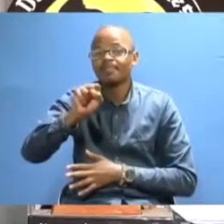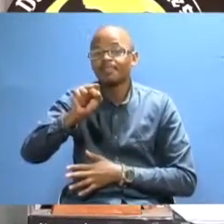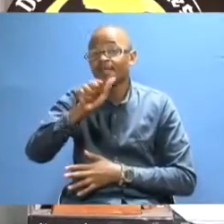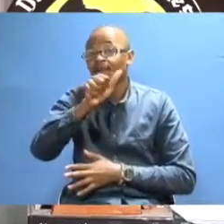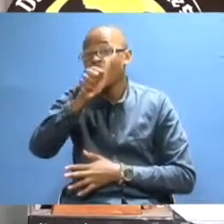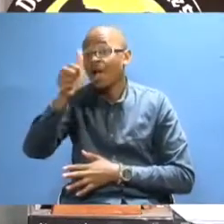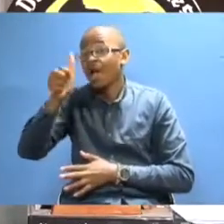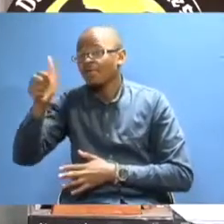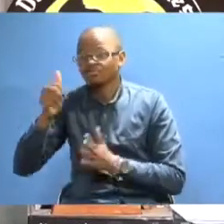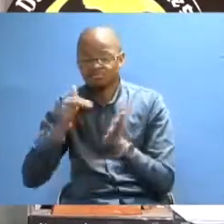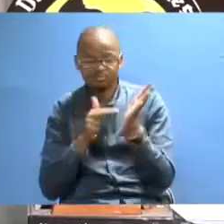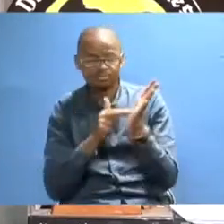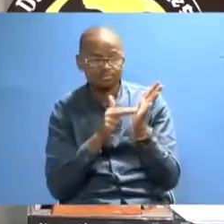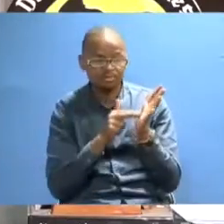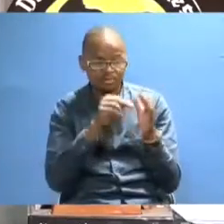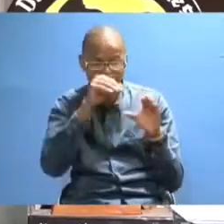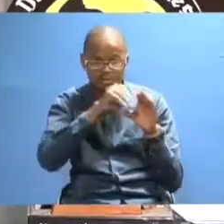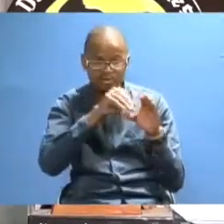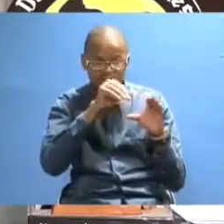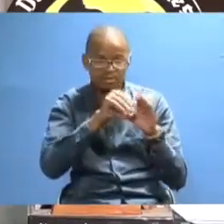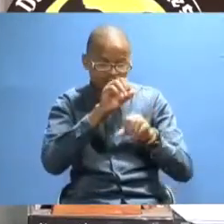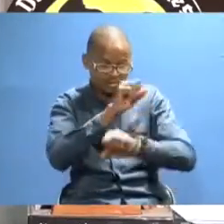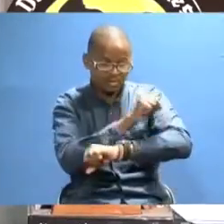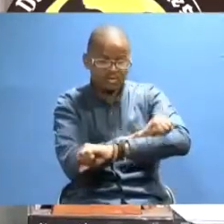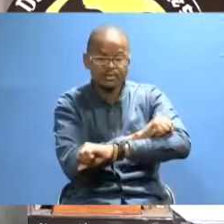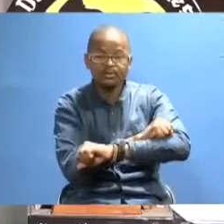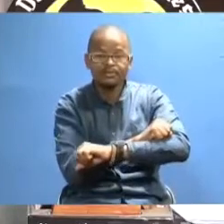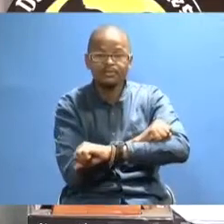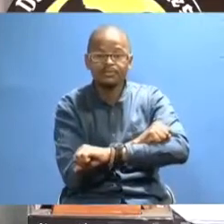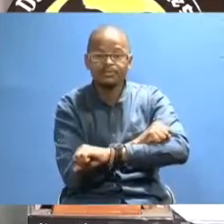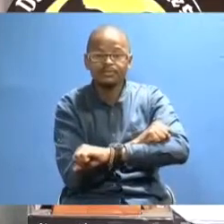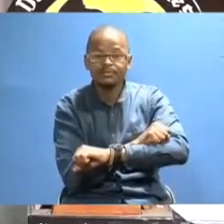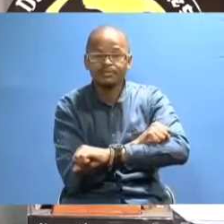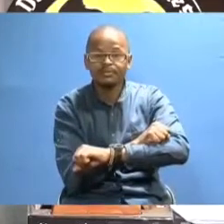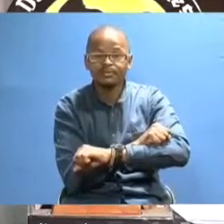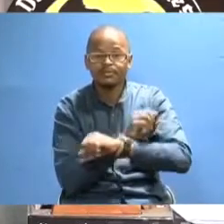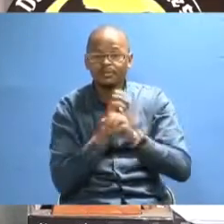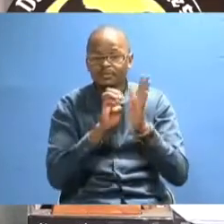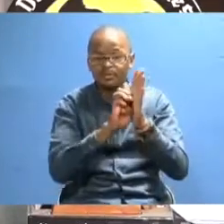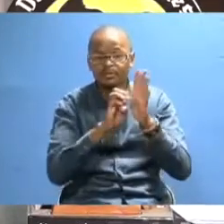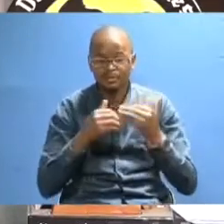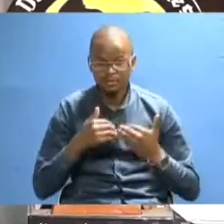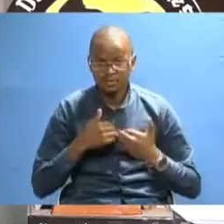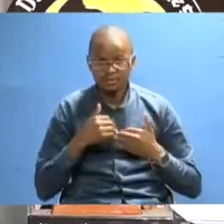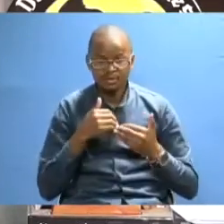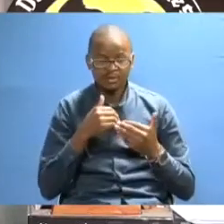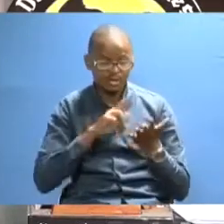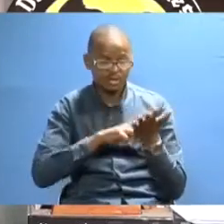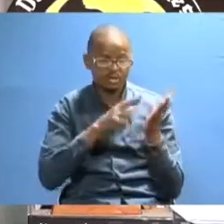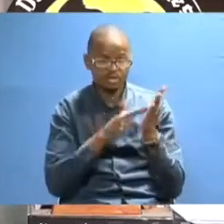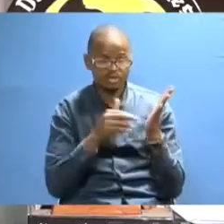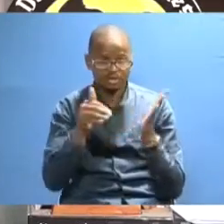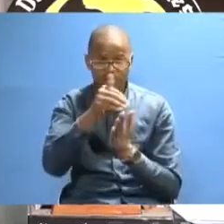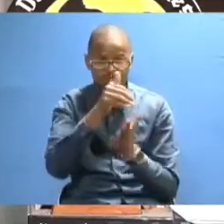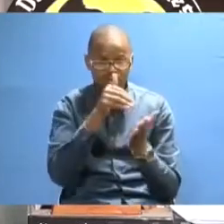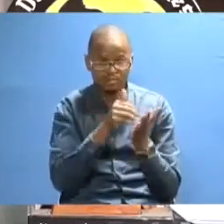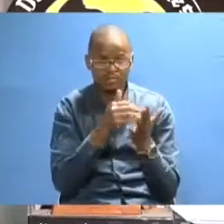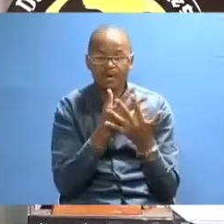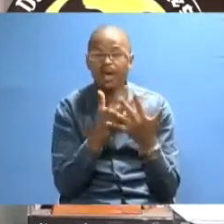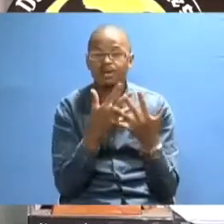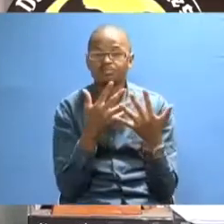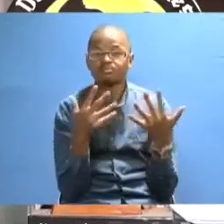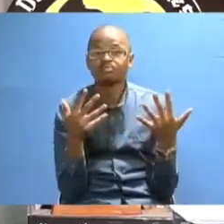There are other units within the school. For example, we have got a resource center where